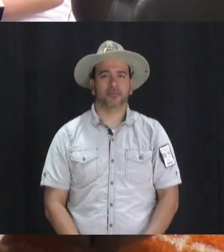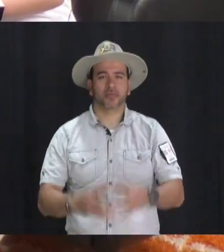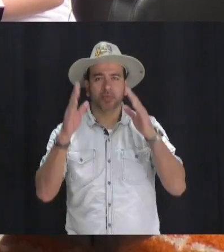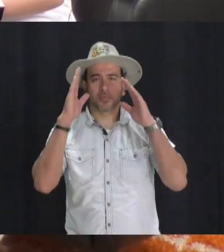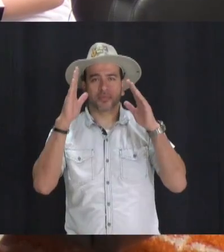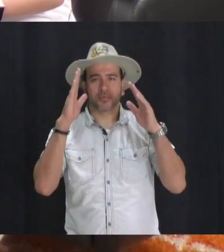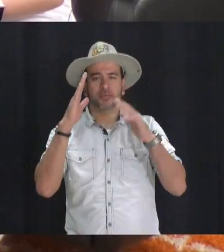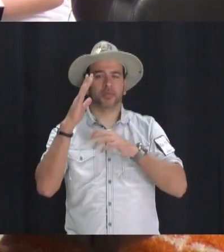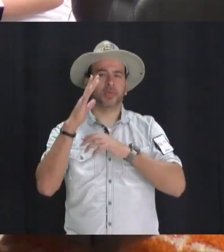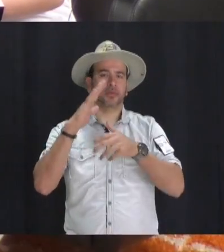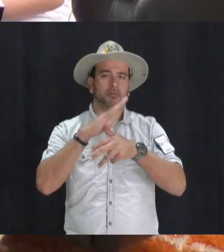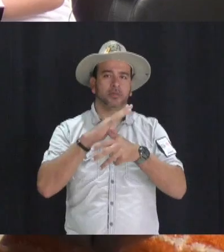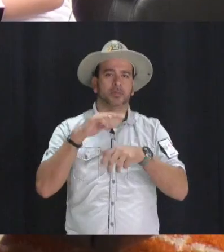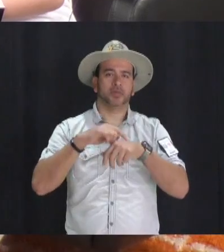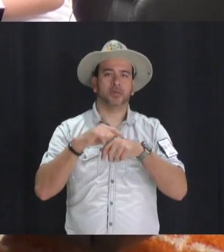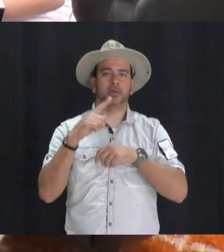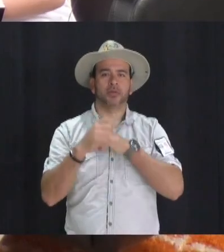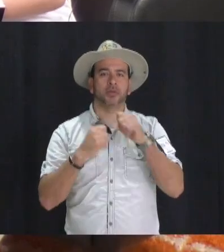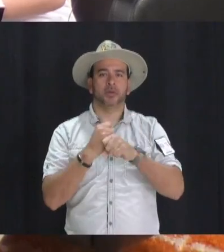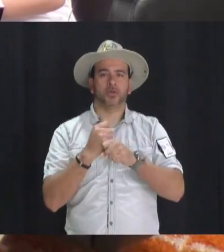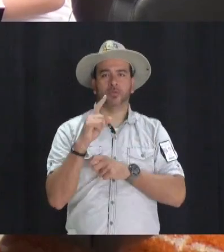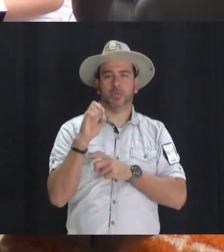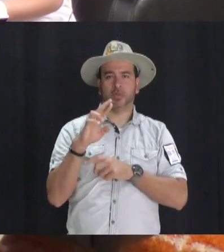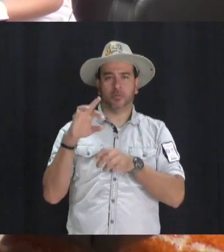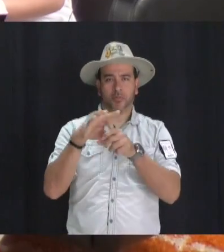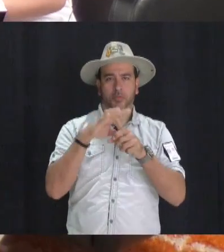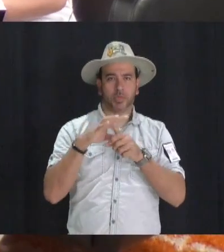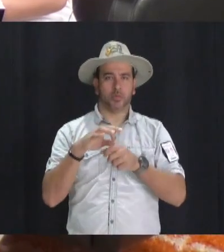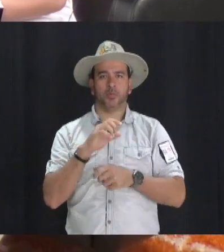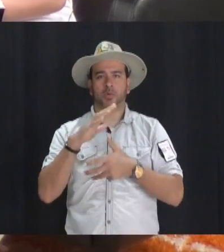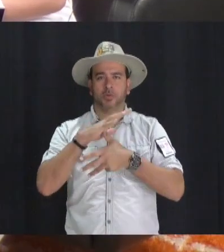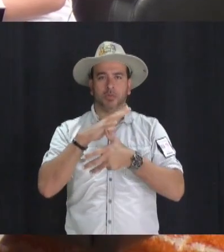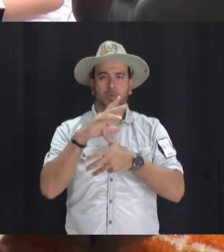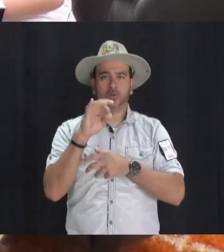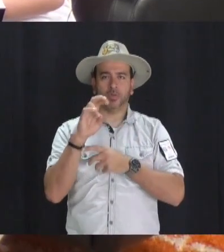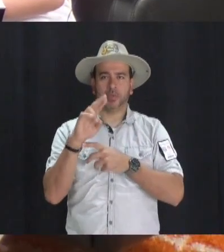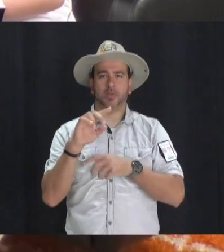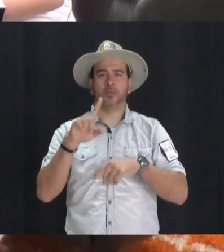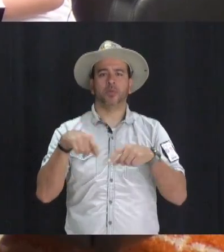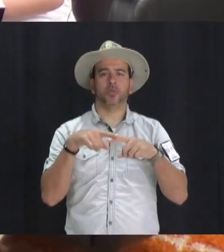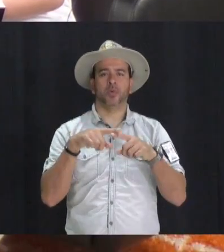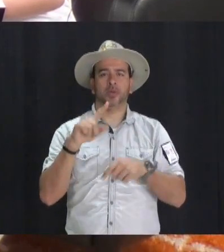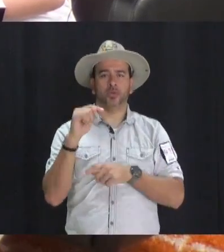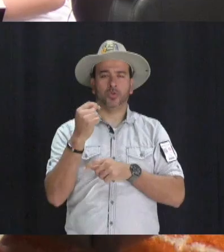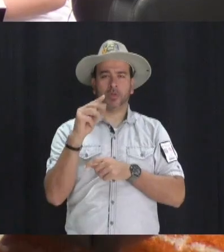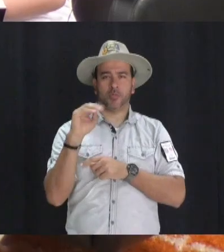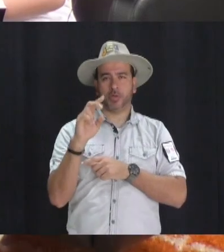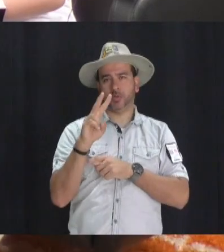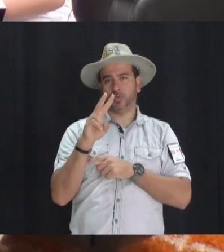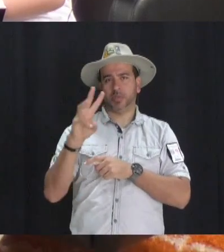Attention seniors, it's that time of year for superlatives. Voiding for senior superlatives will take place on Tuesday, March 26th.